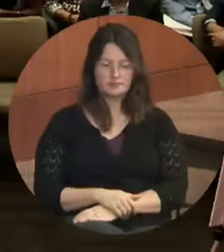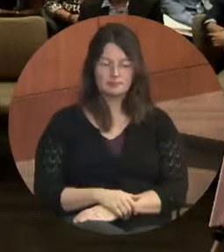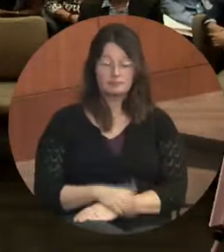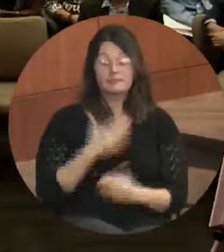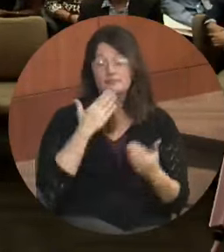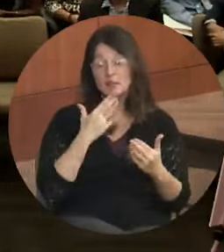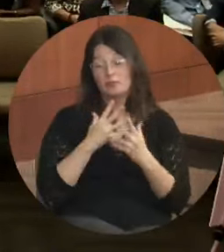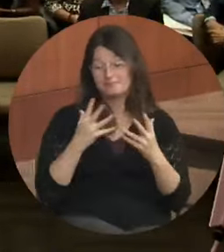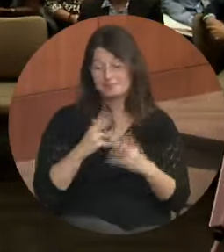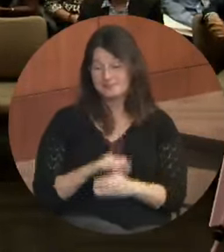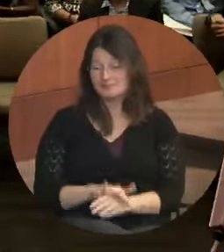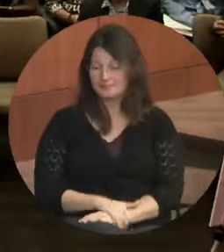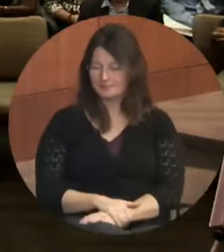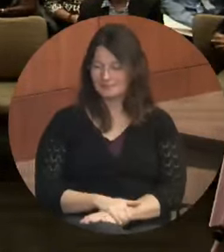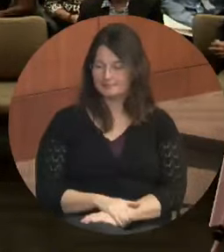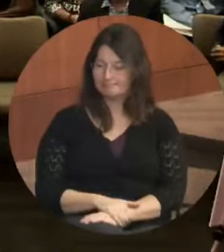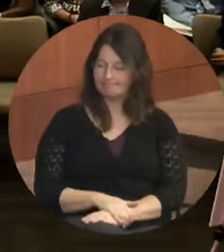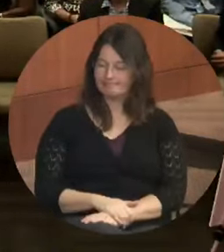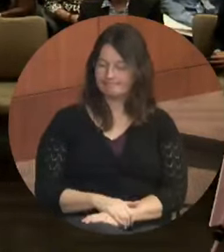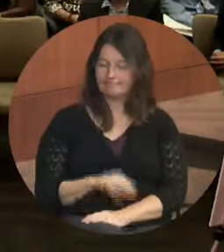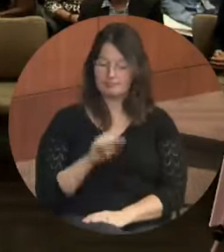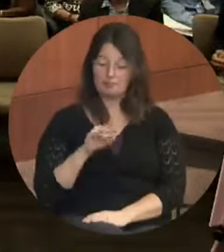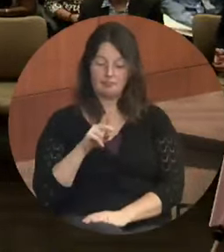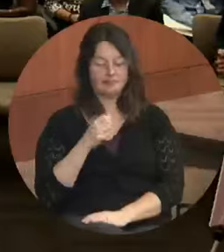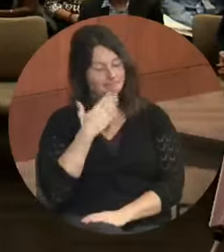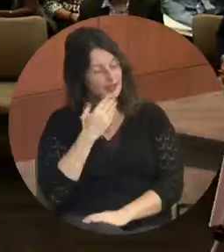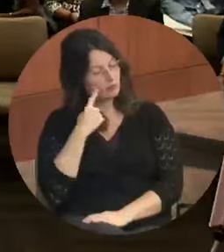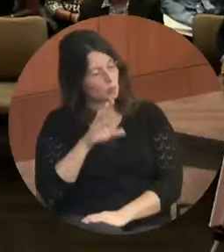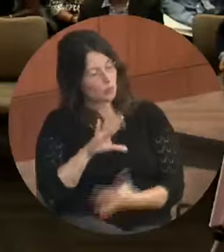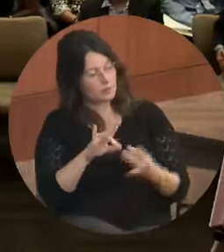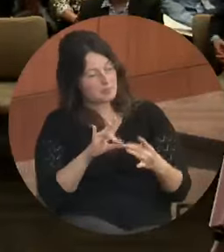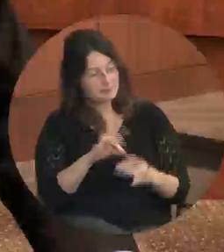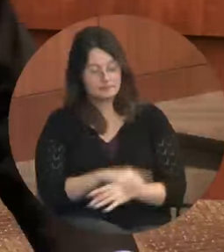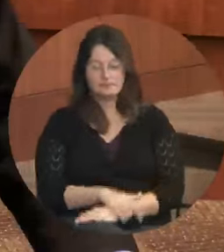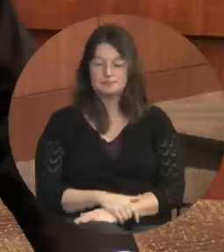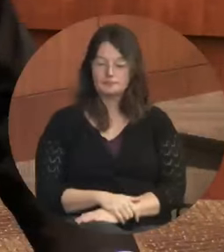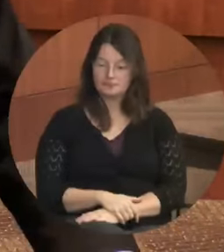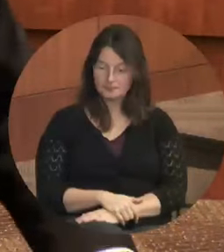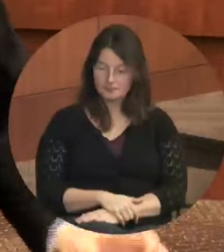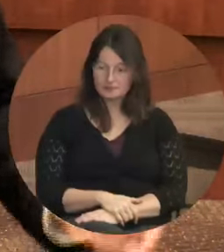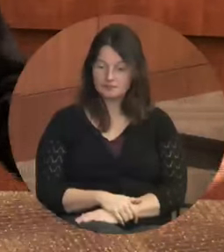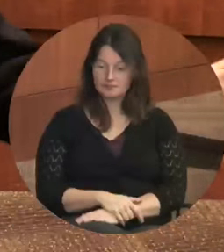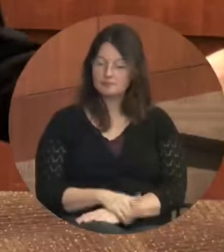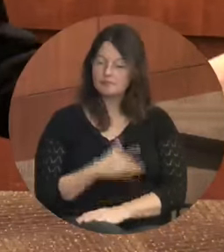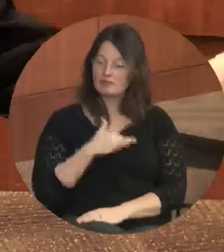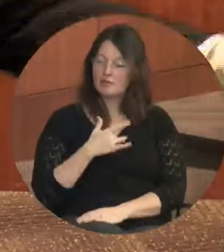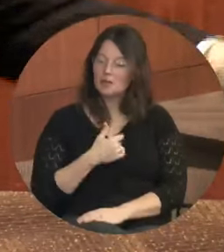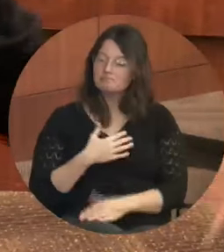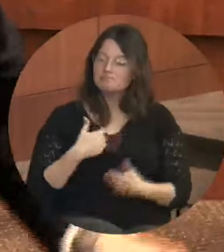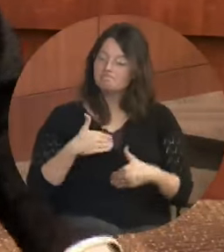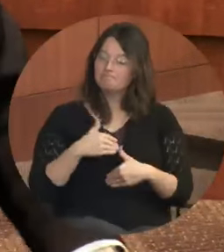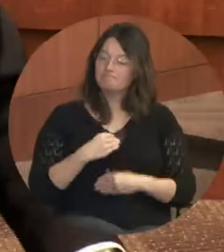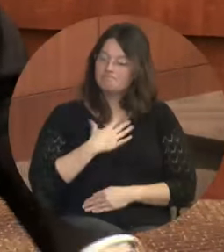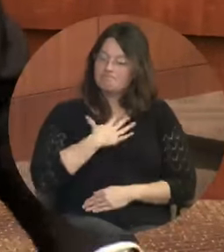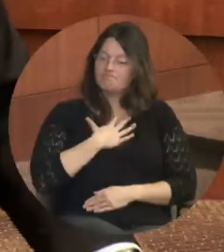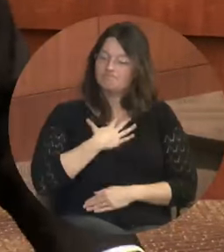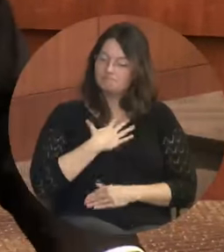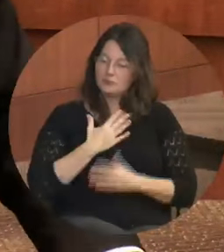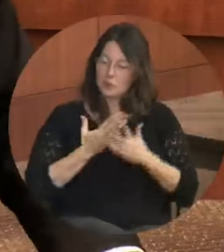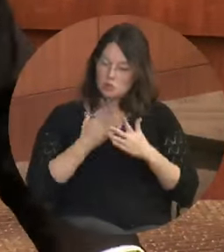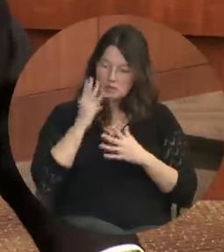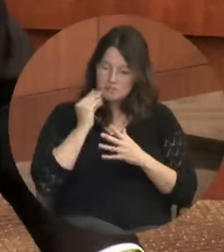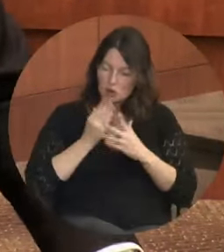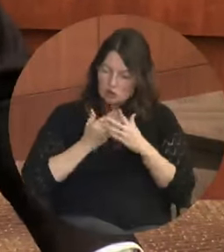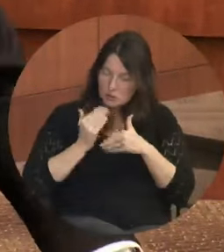Thank you for the comment. You know, it's a rewarding thing to go through the process and have the council